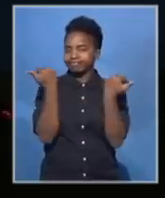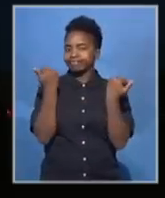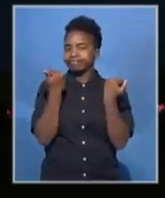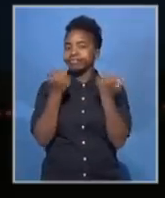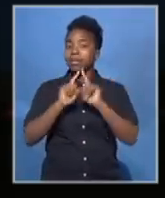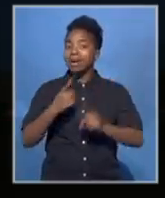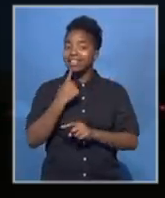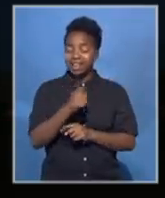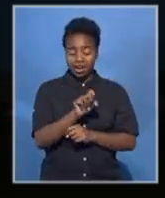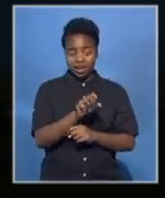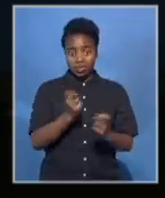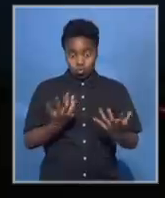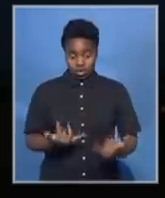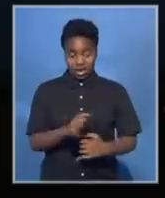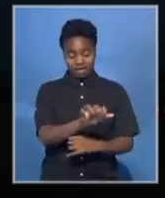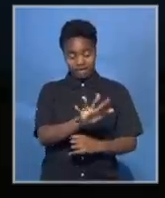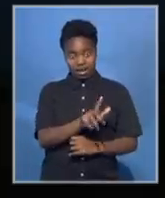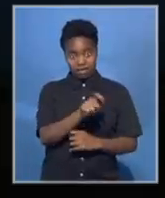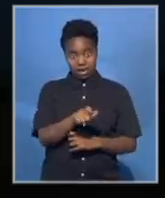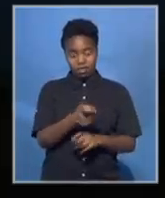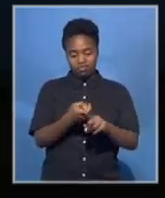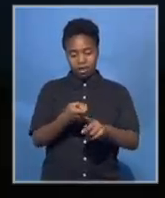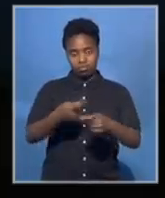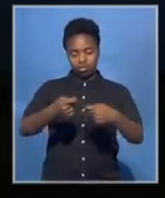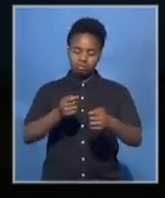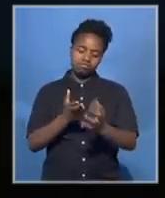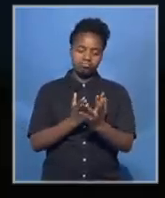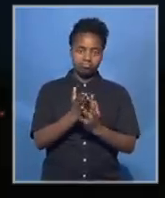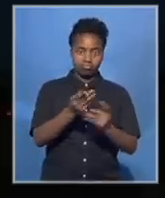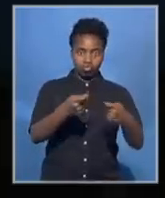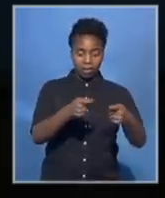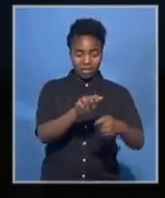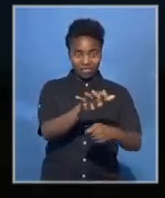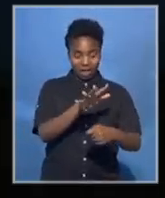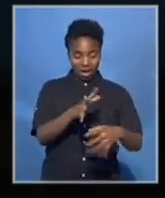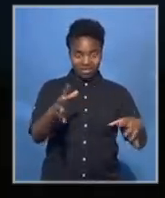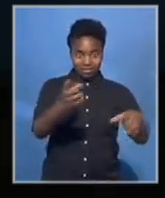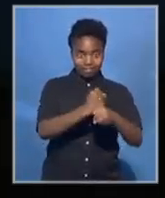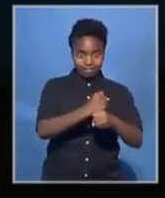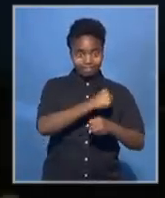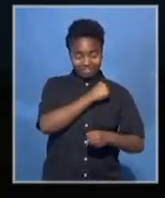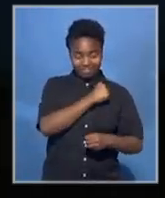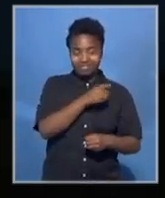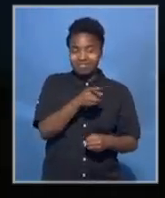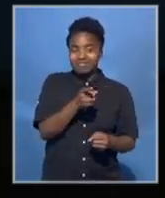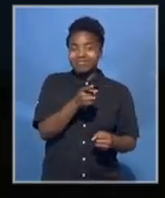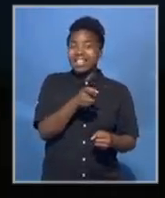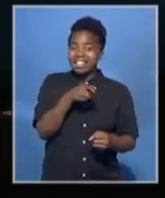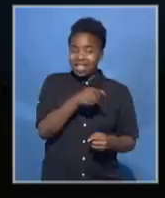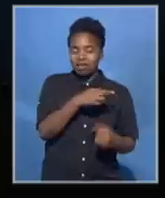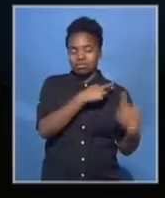reports that five people were taken hostages, that perhaps some people had been killed there. So there's this two